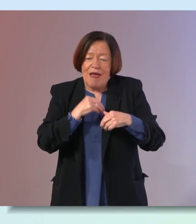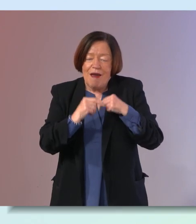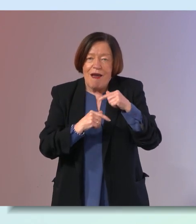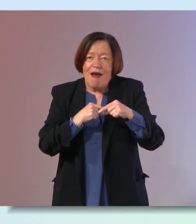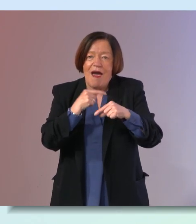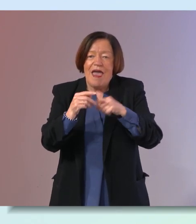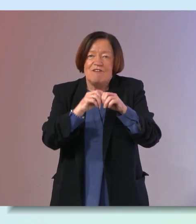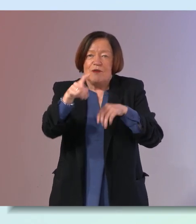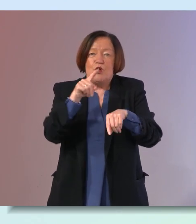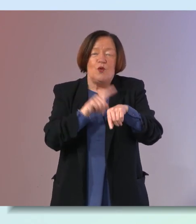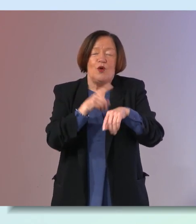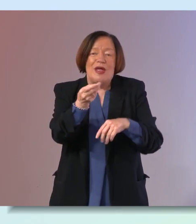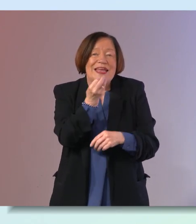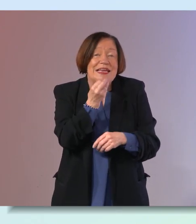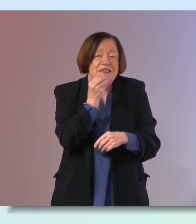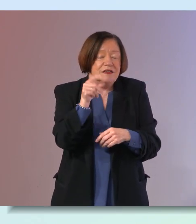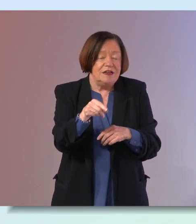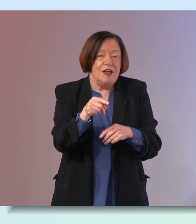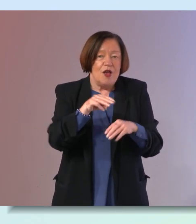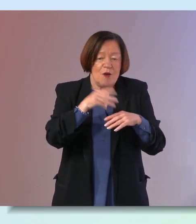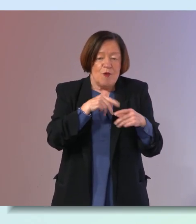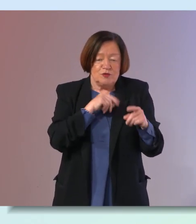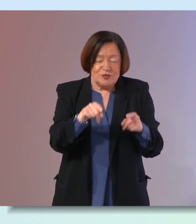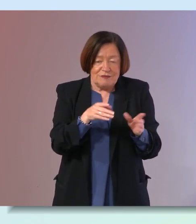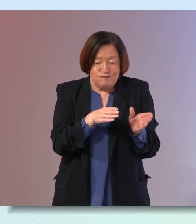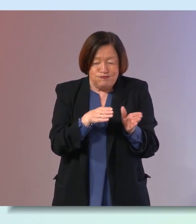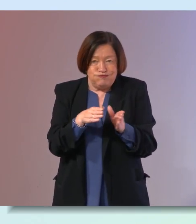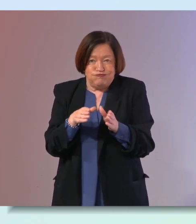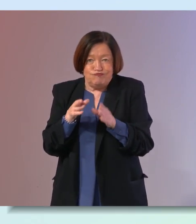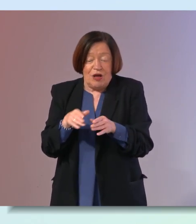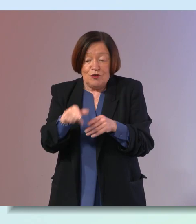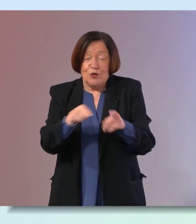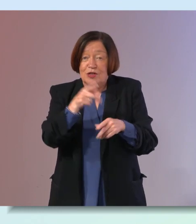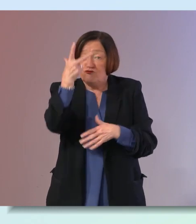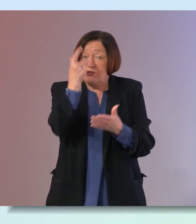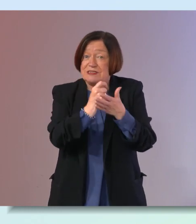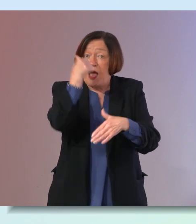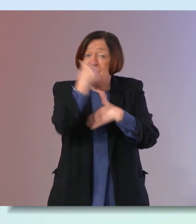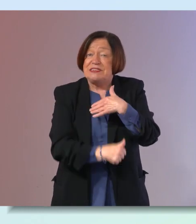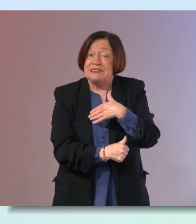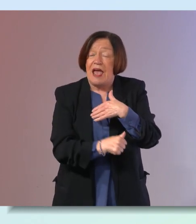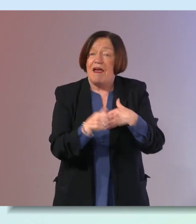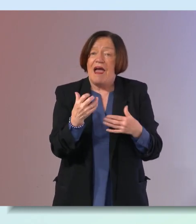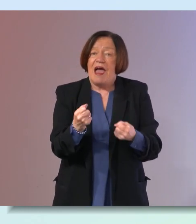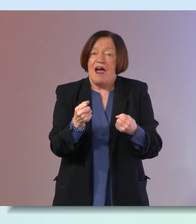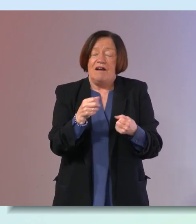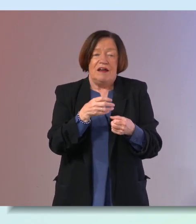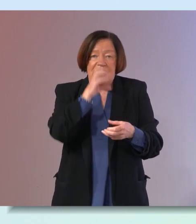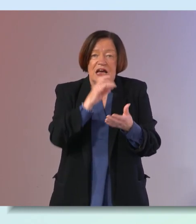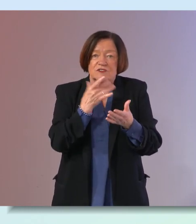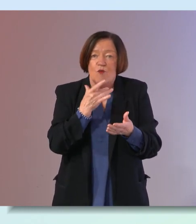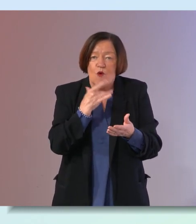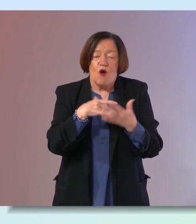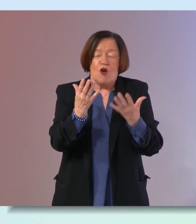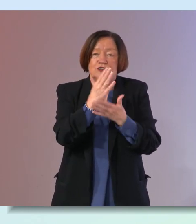eat will bring you more towards that ratio and if you do that three times a day you know and and have a glass of water or